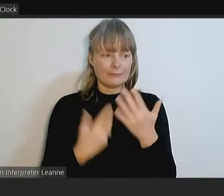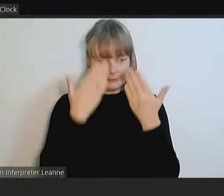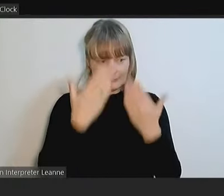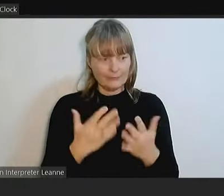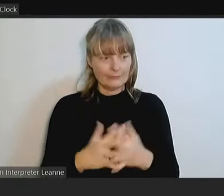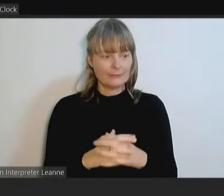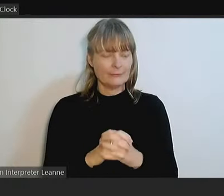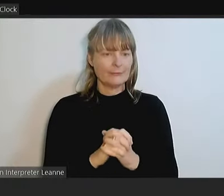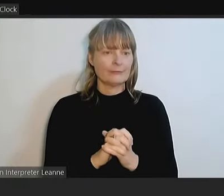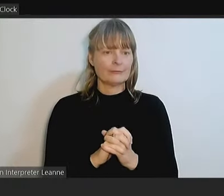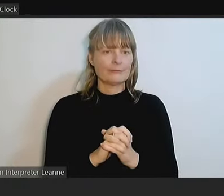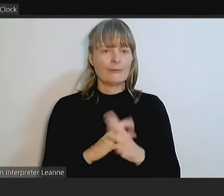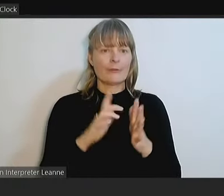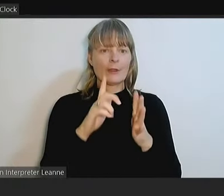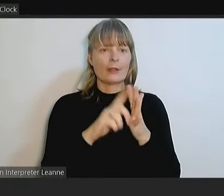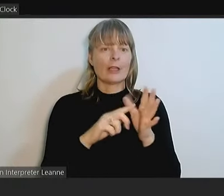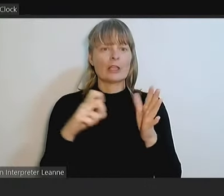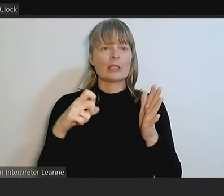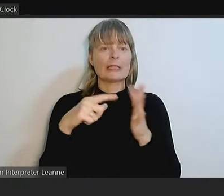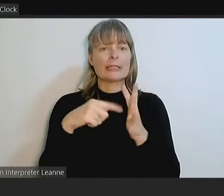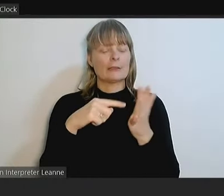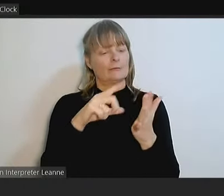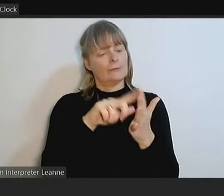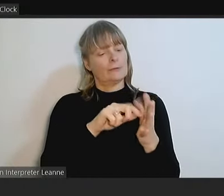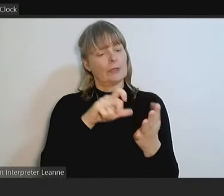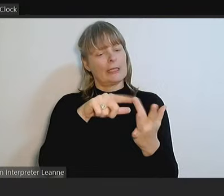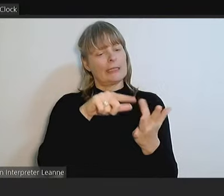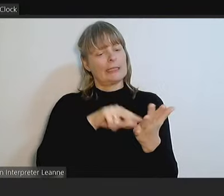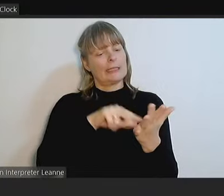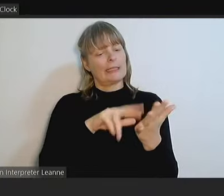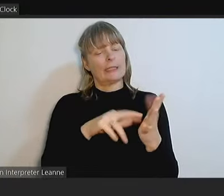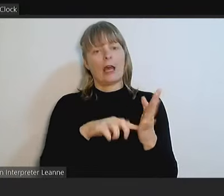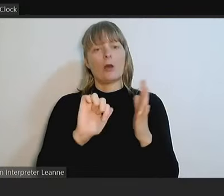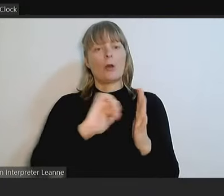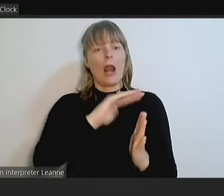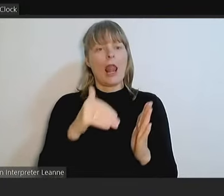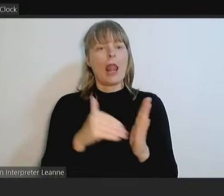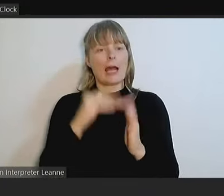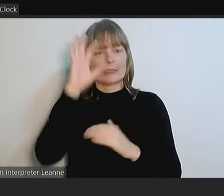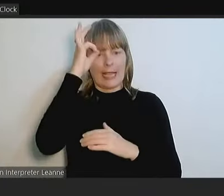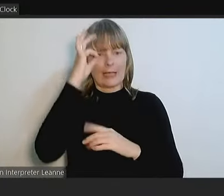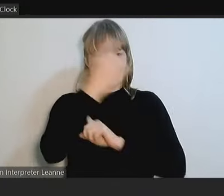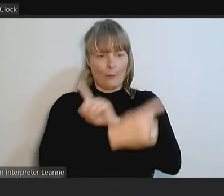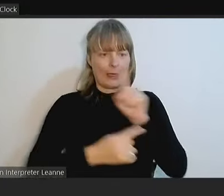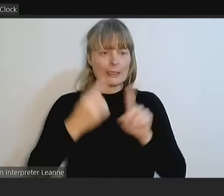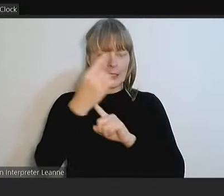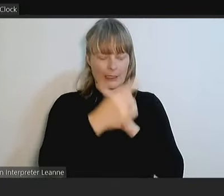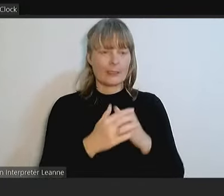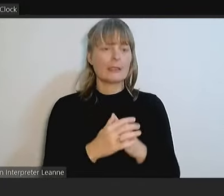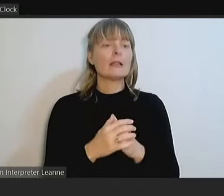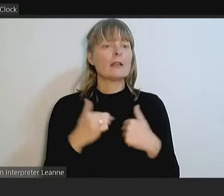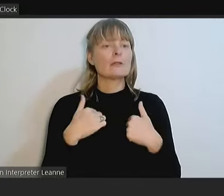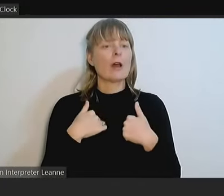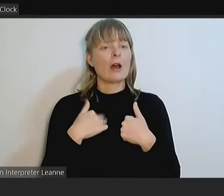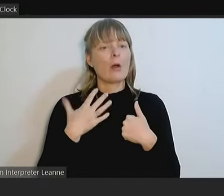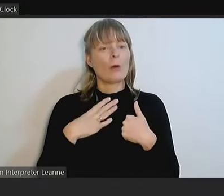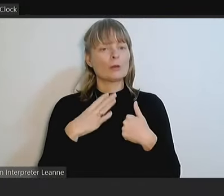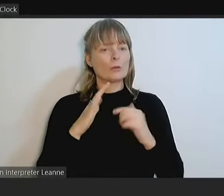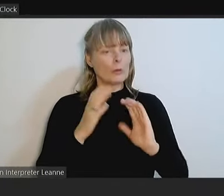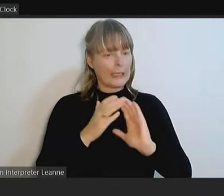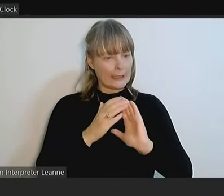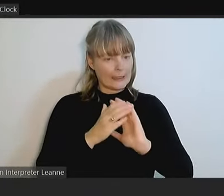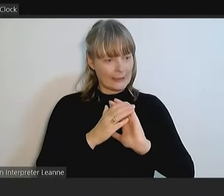It's Jacinta's last council meeting and on behalf of Darabin Council I want to express our appreciation.